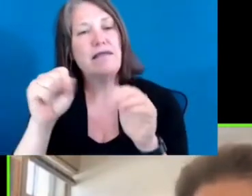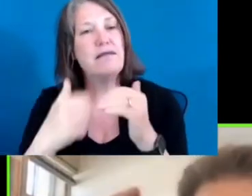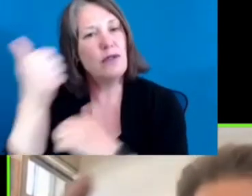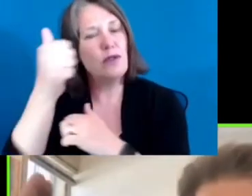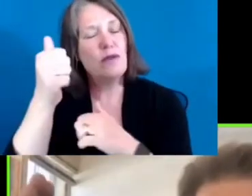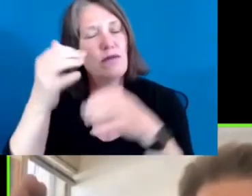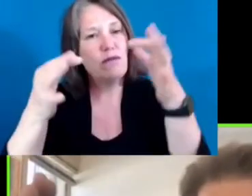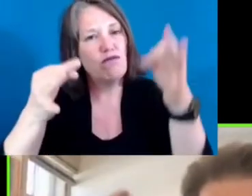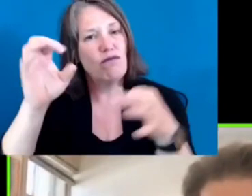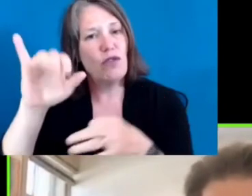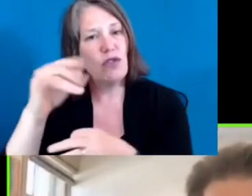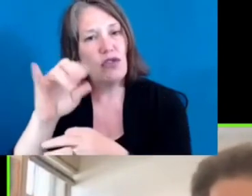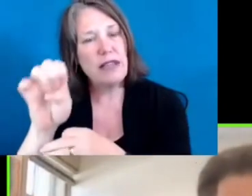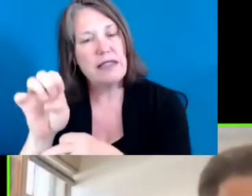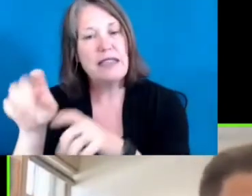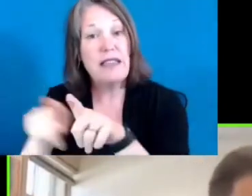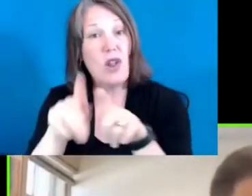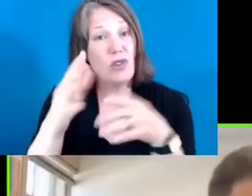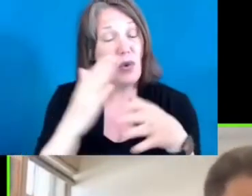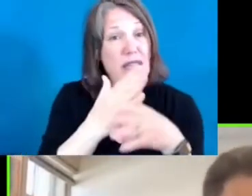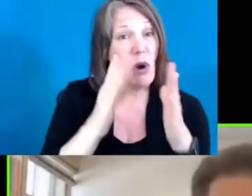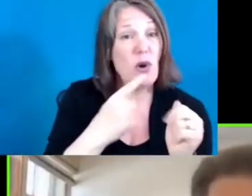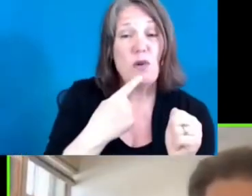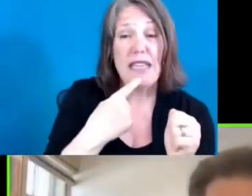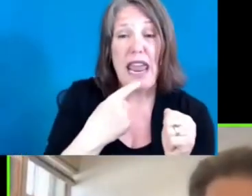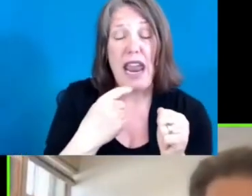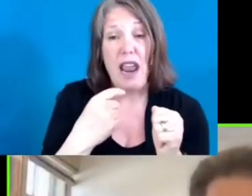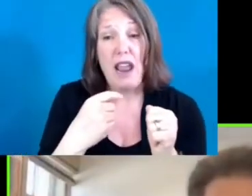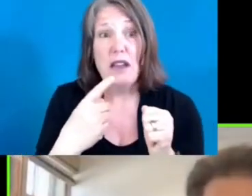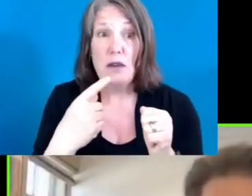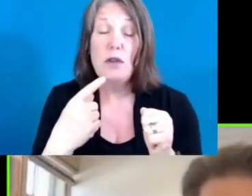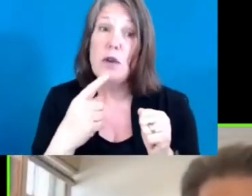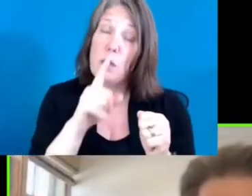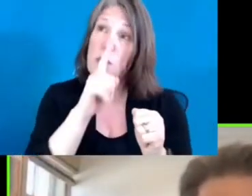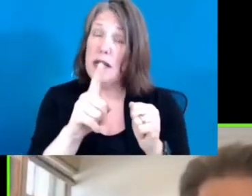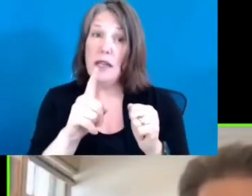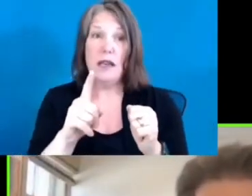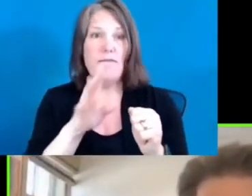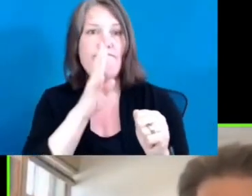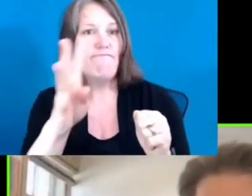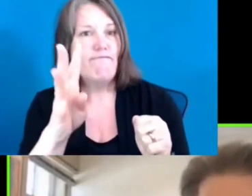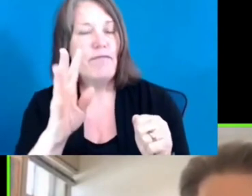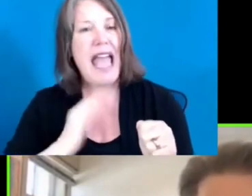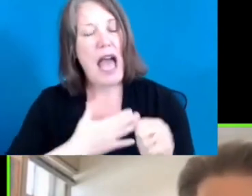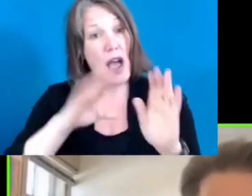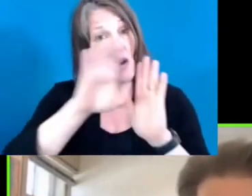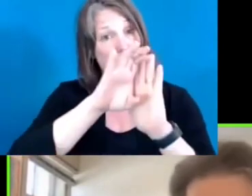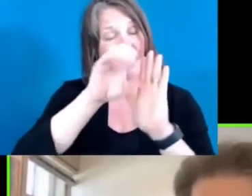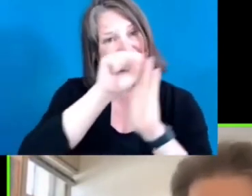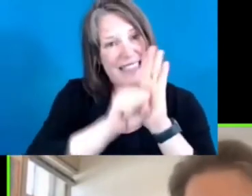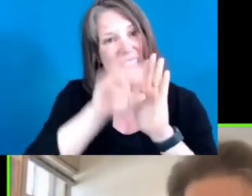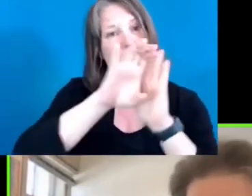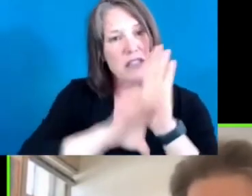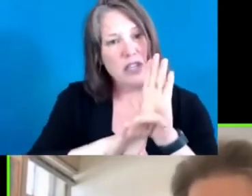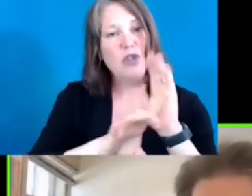say out loud, our Constitution of the state should require, as a